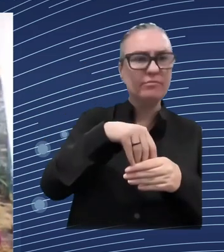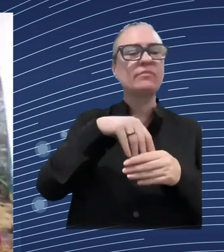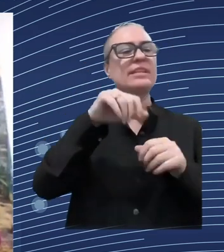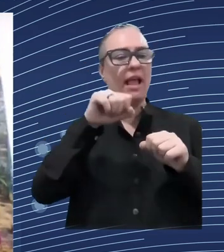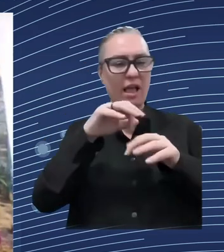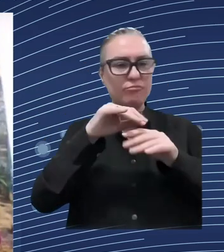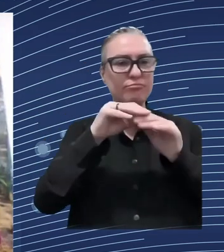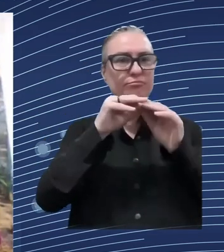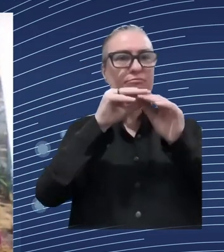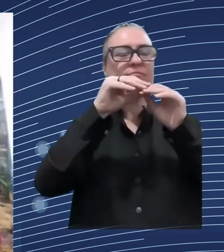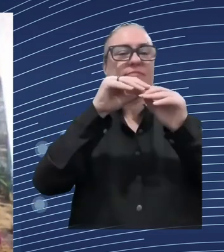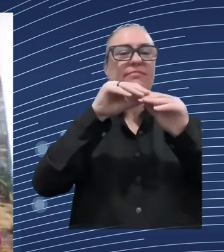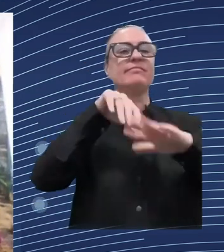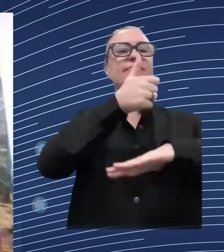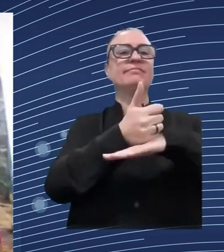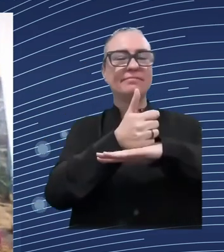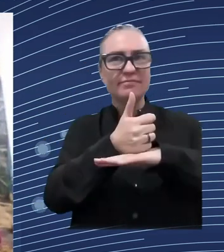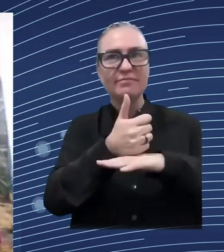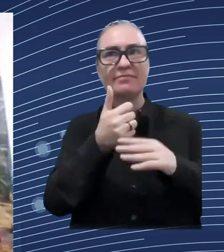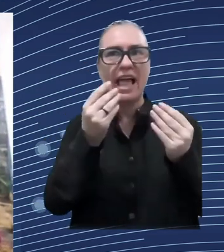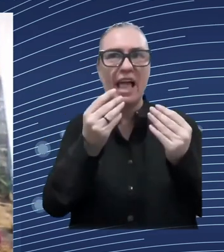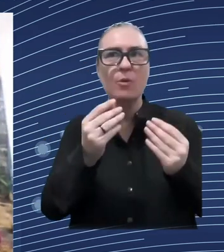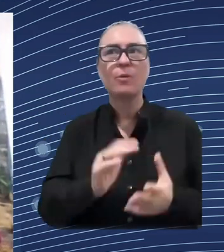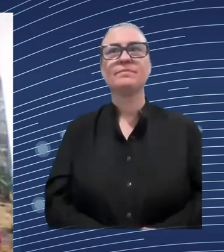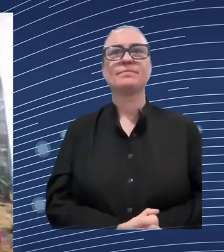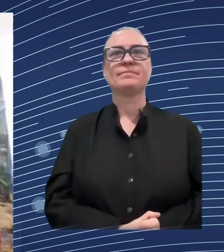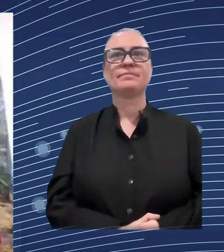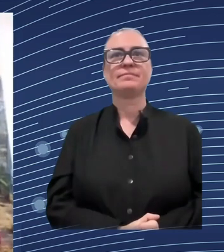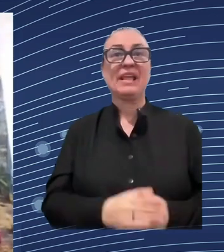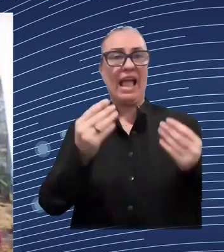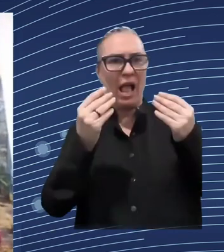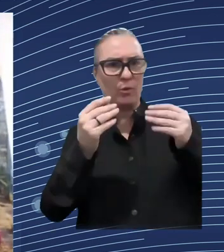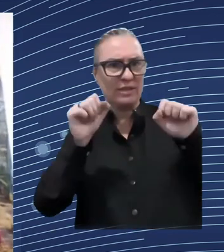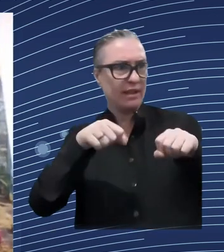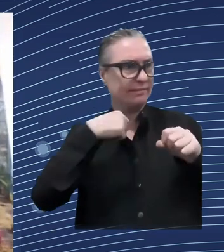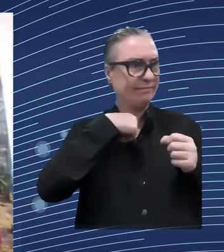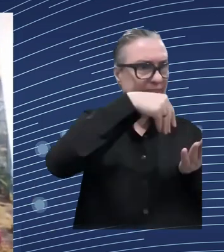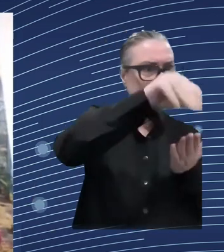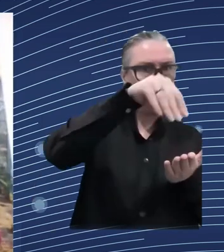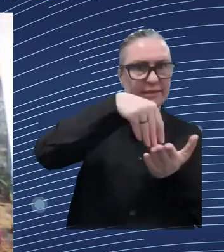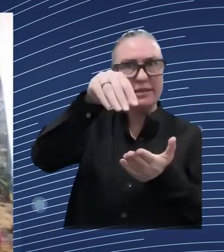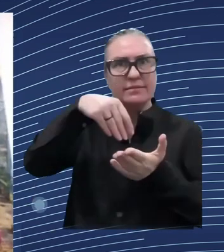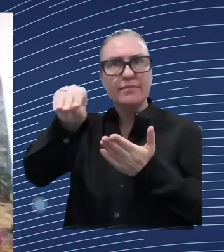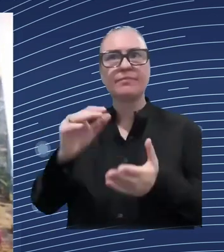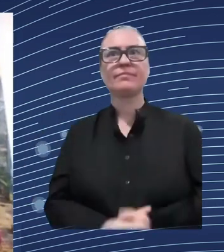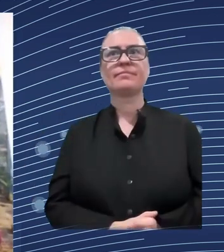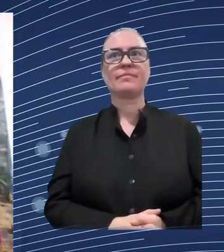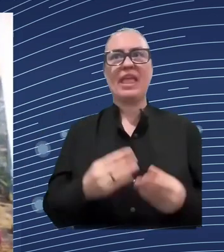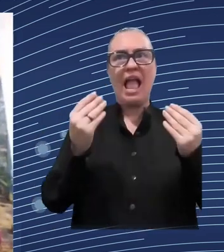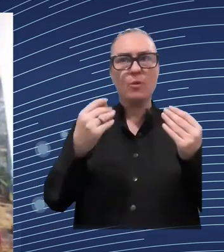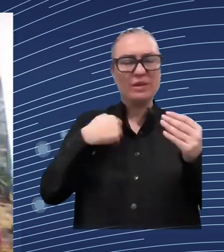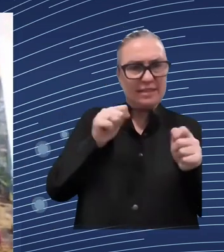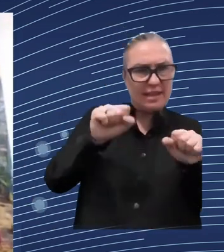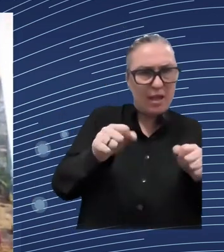all the all the results became thanks to the support of european union and all of the international partners who support